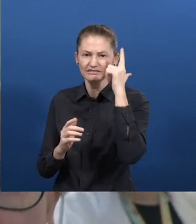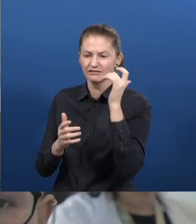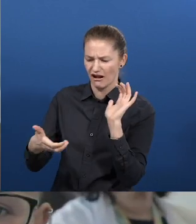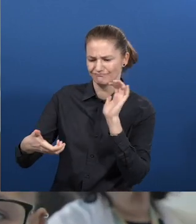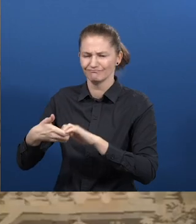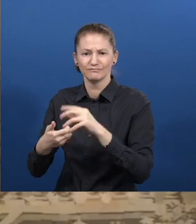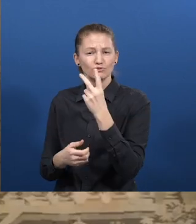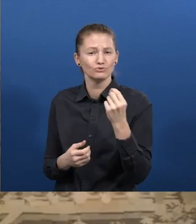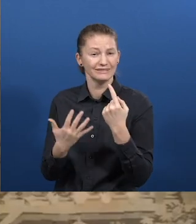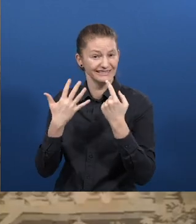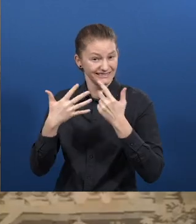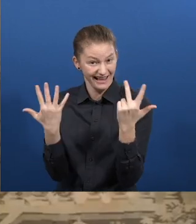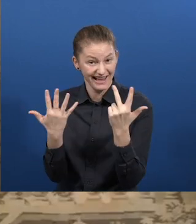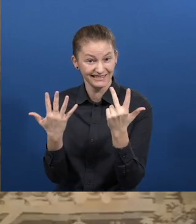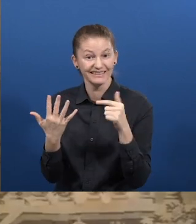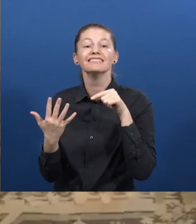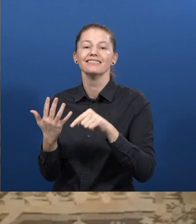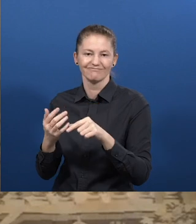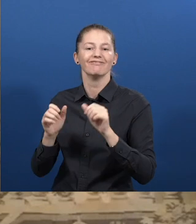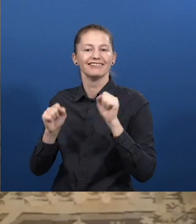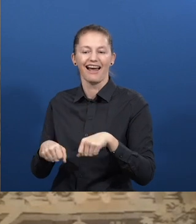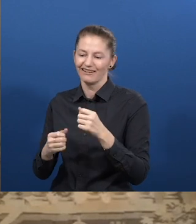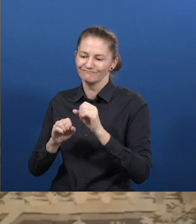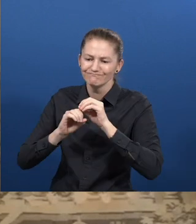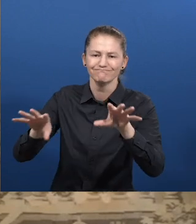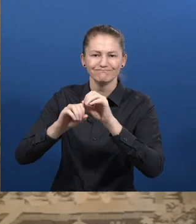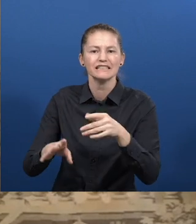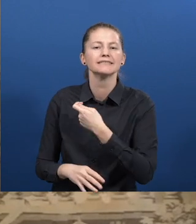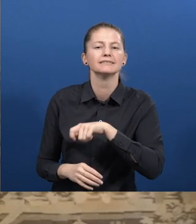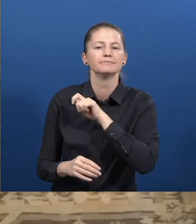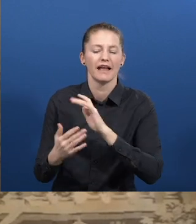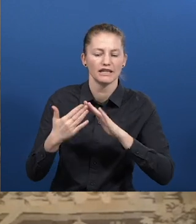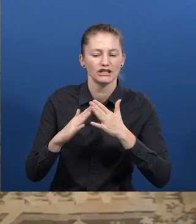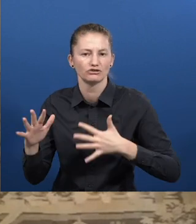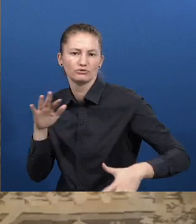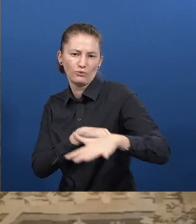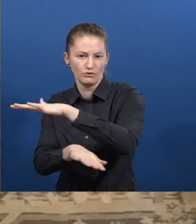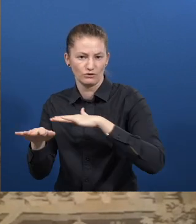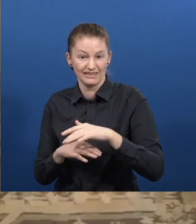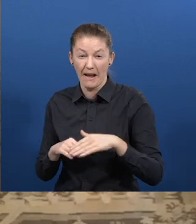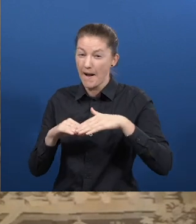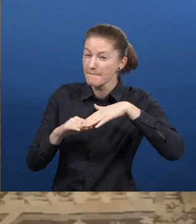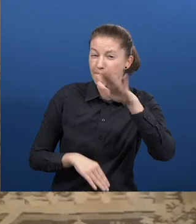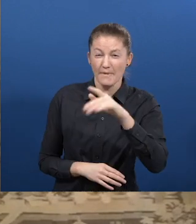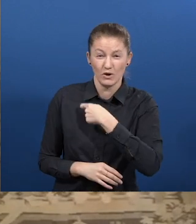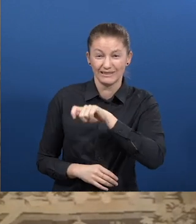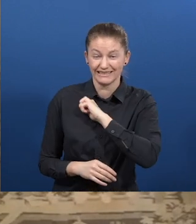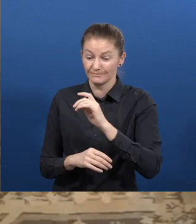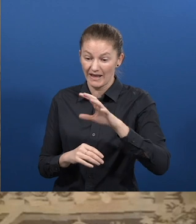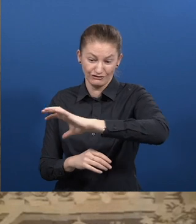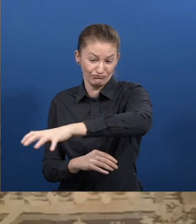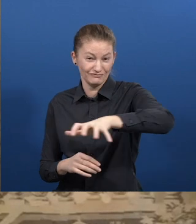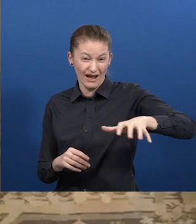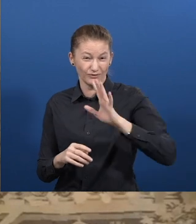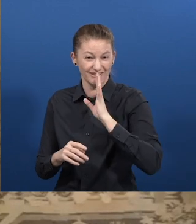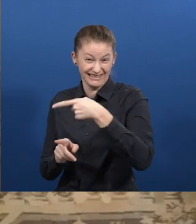Most Spanish-speaking countries count with few financial support programs and low resources available,